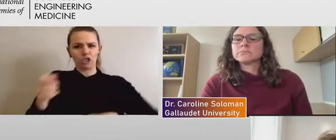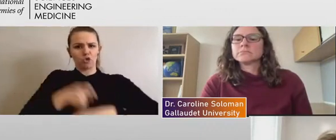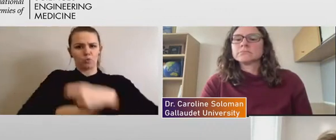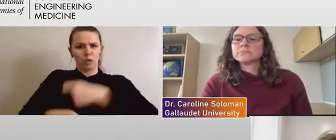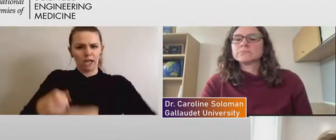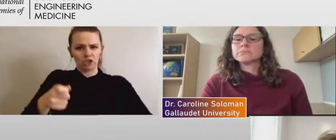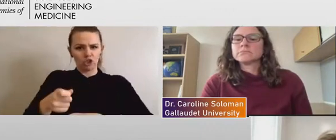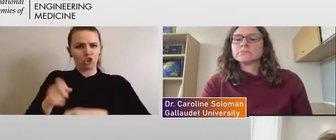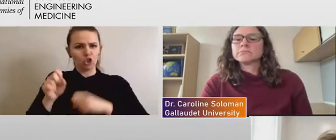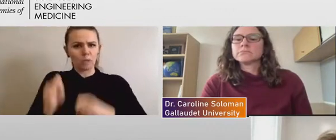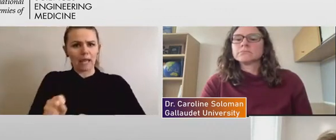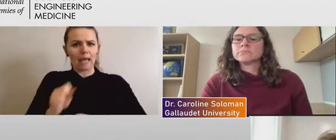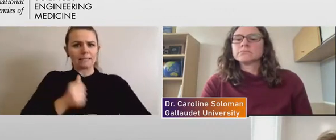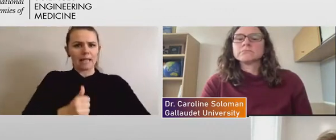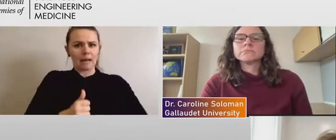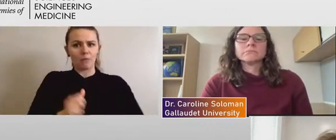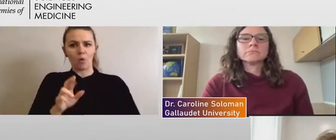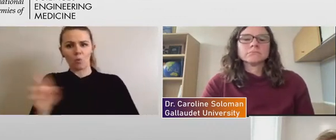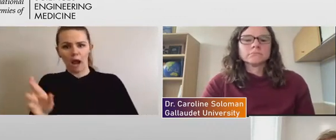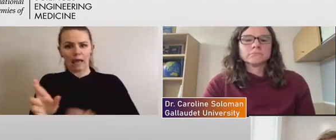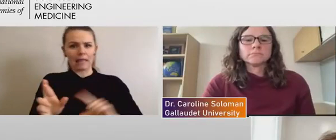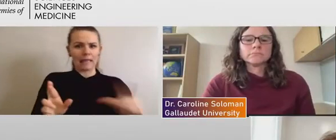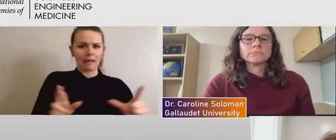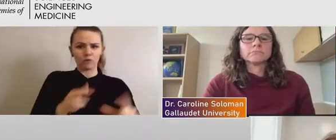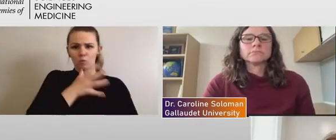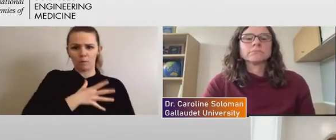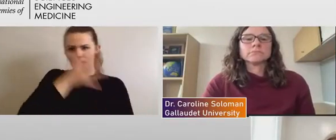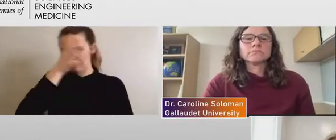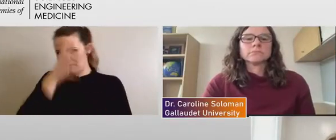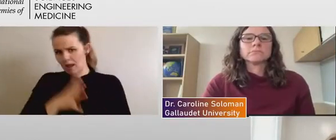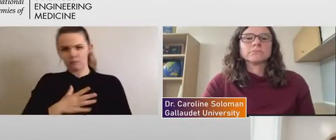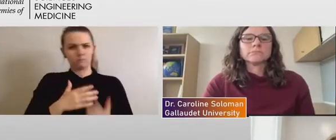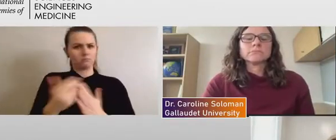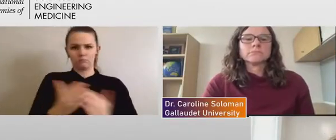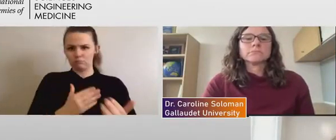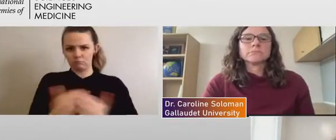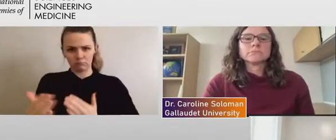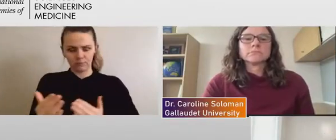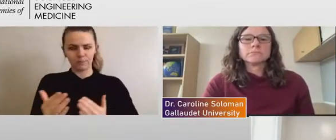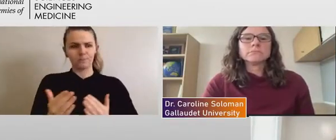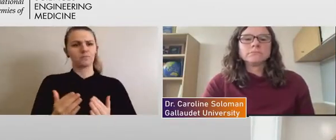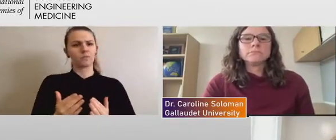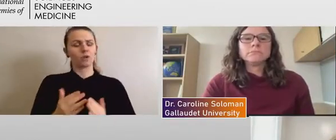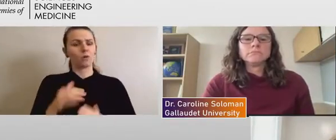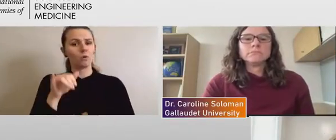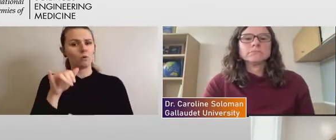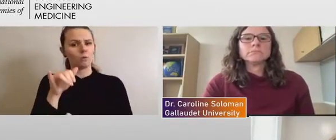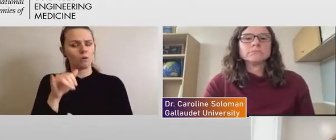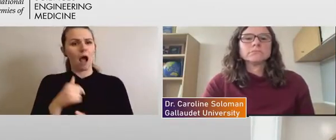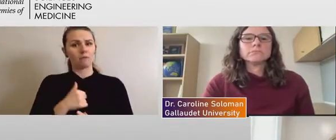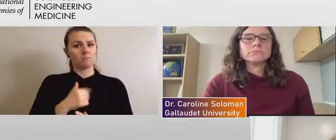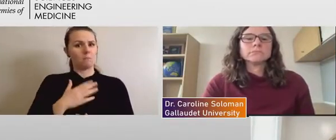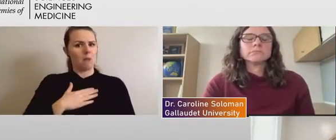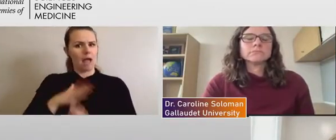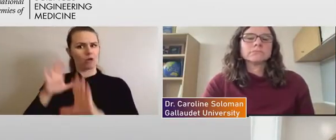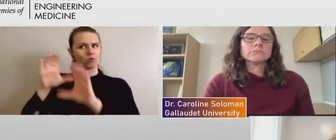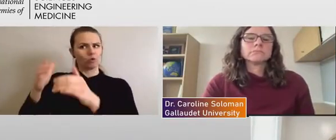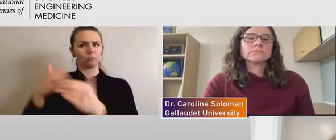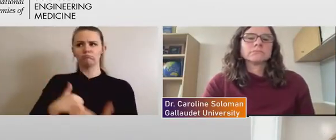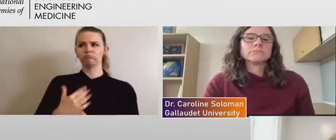restroom from, you know, men and women in the same building. And brought that up to our group and then